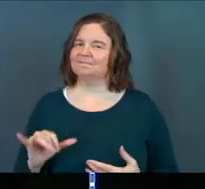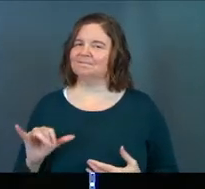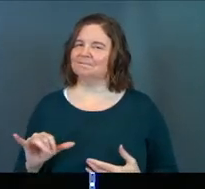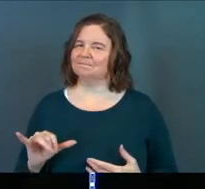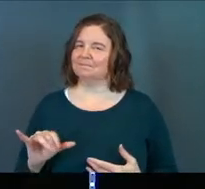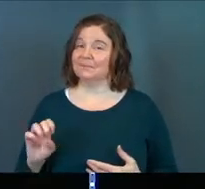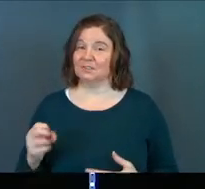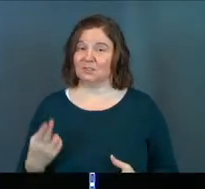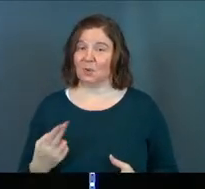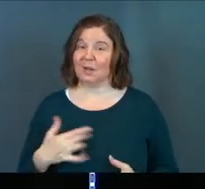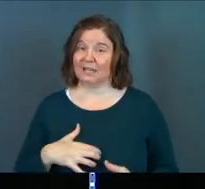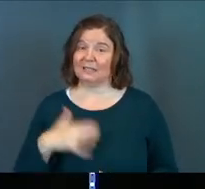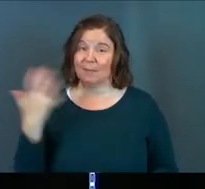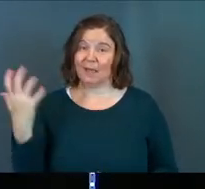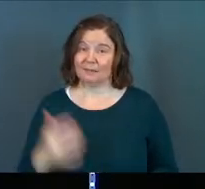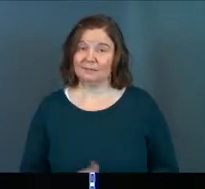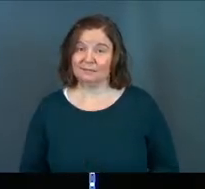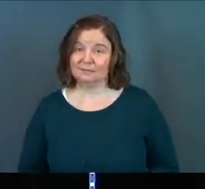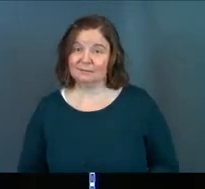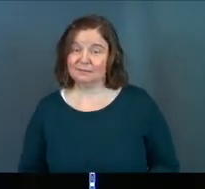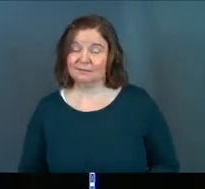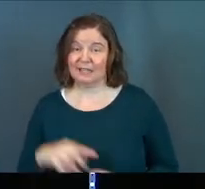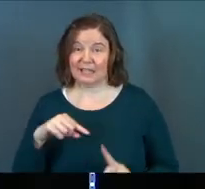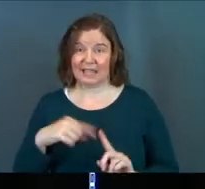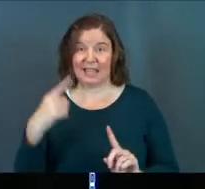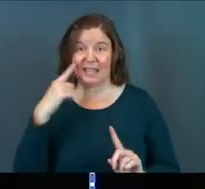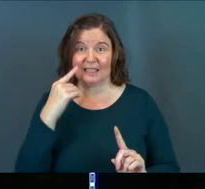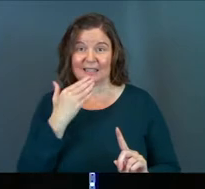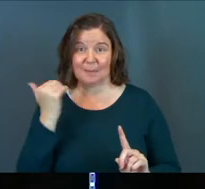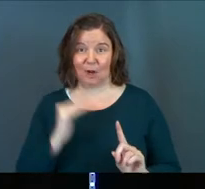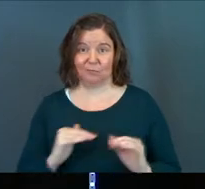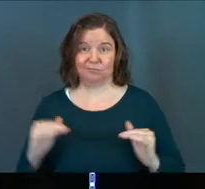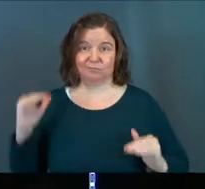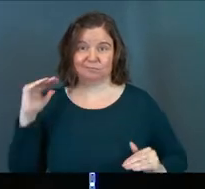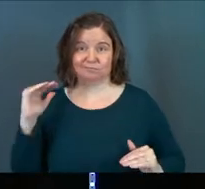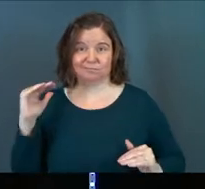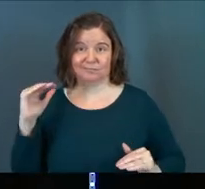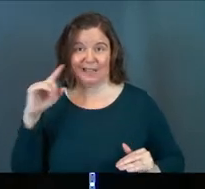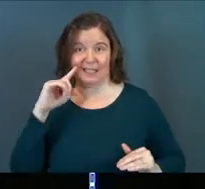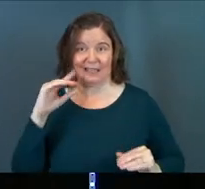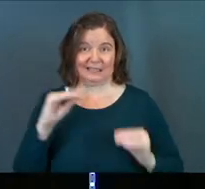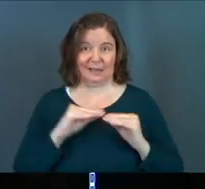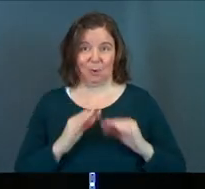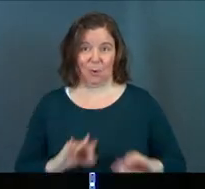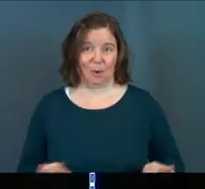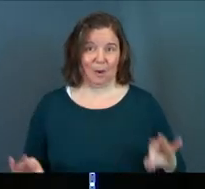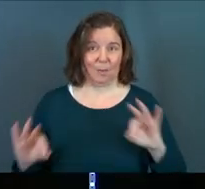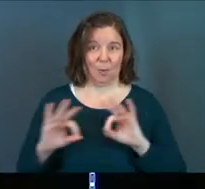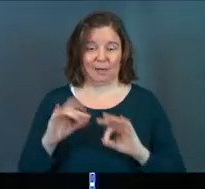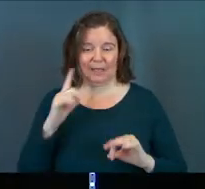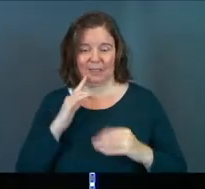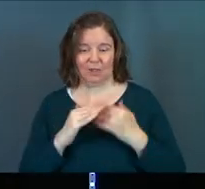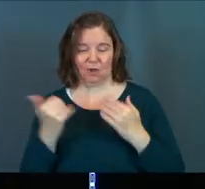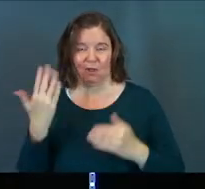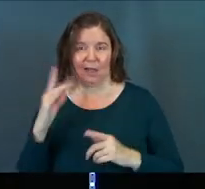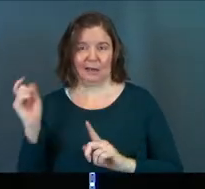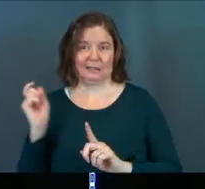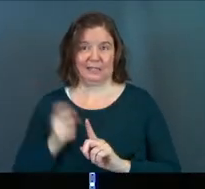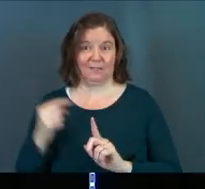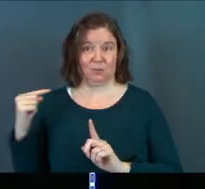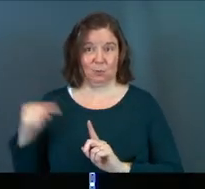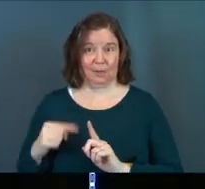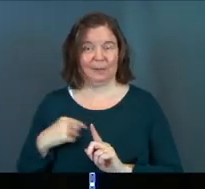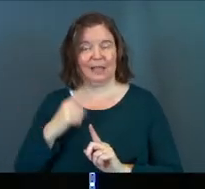Jonah is mad. Jonah thinks he's better than them. He thinks he's more important. He thinks the calling God has placed on